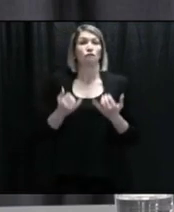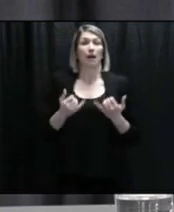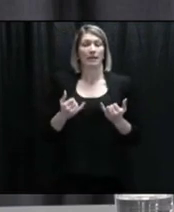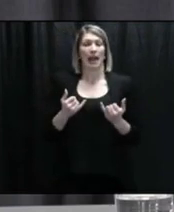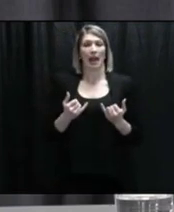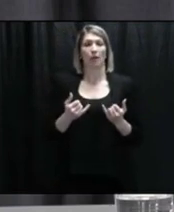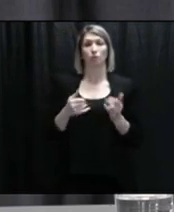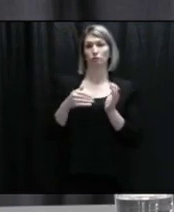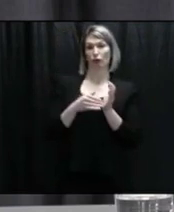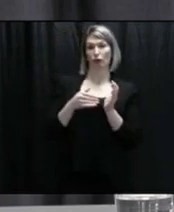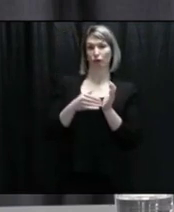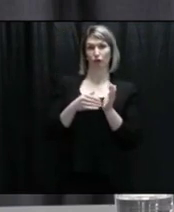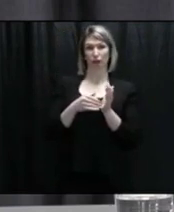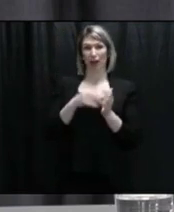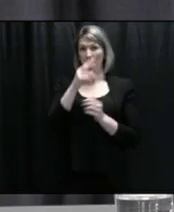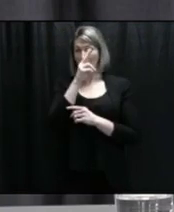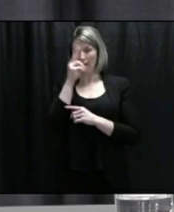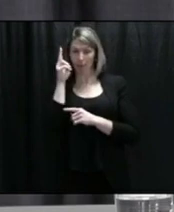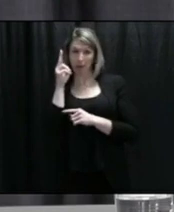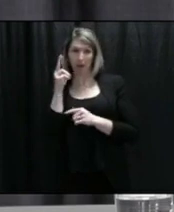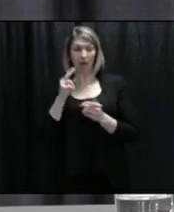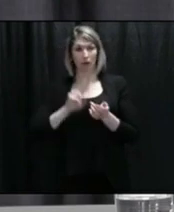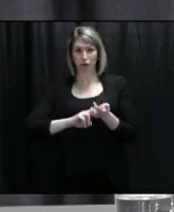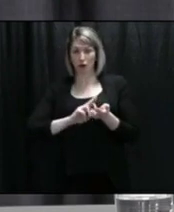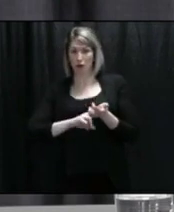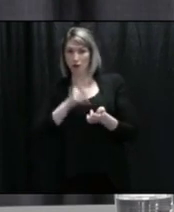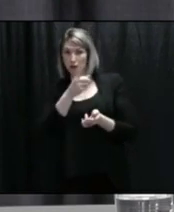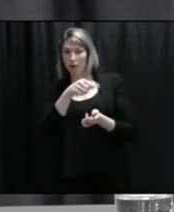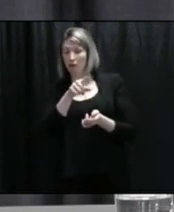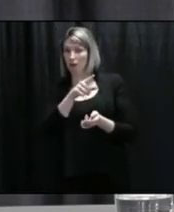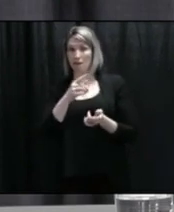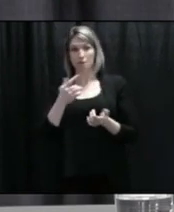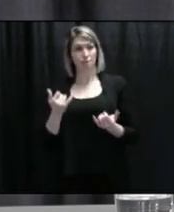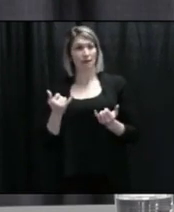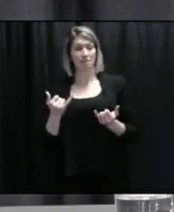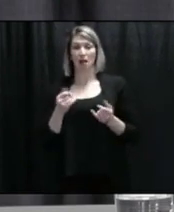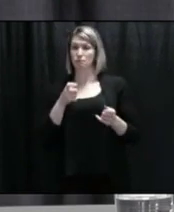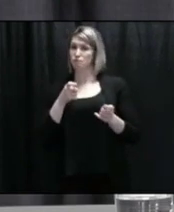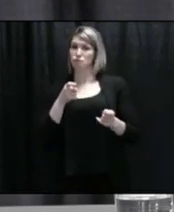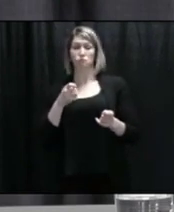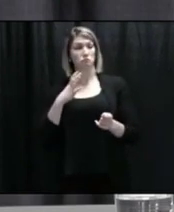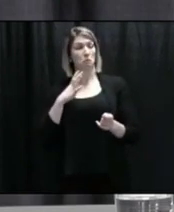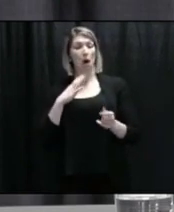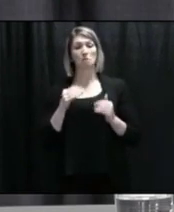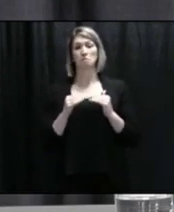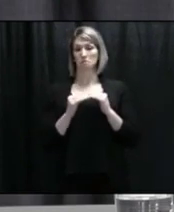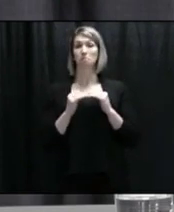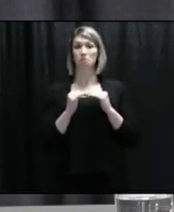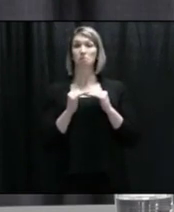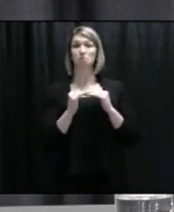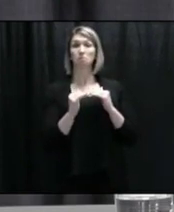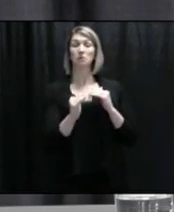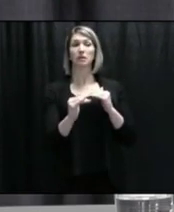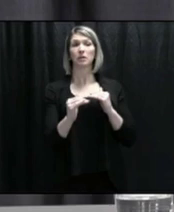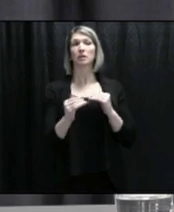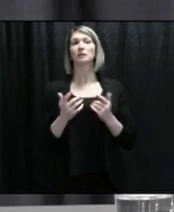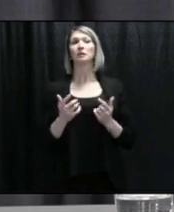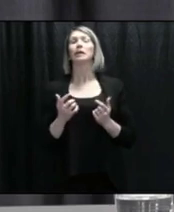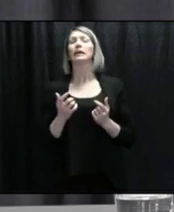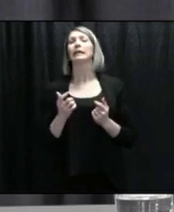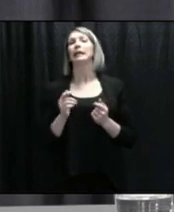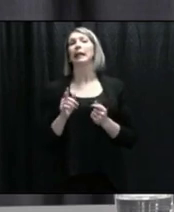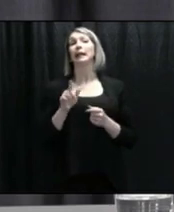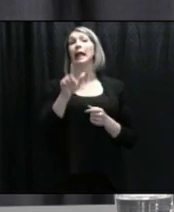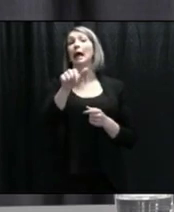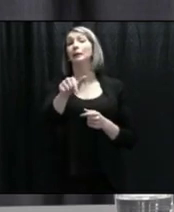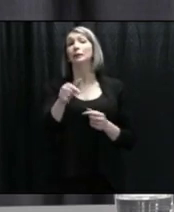healthcare provider capacity is overtaxed to the point where we would put out a call more generally.